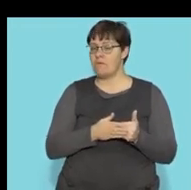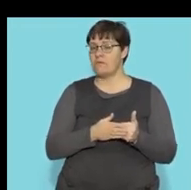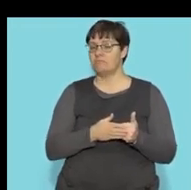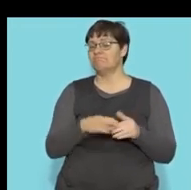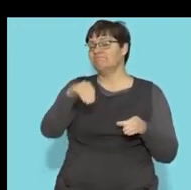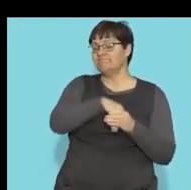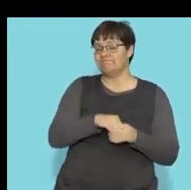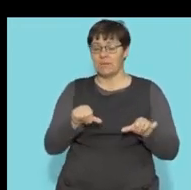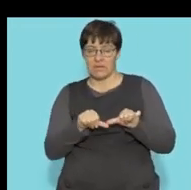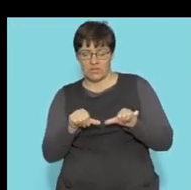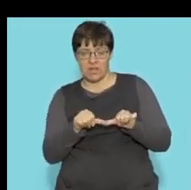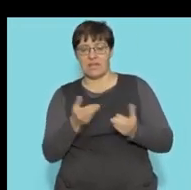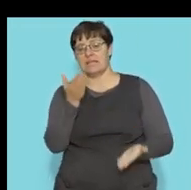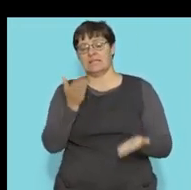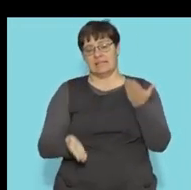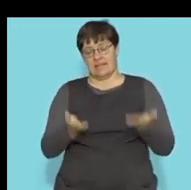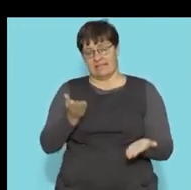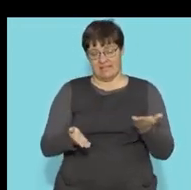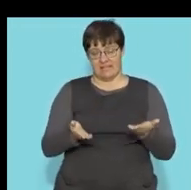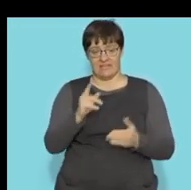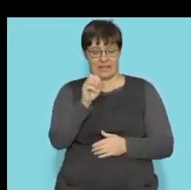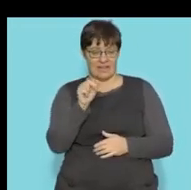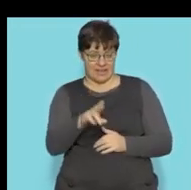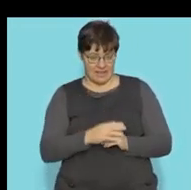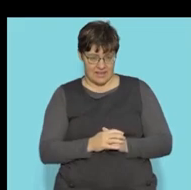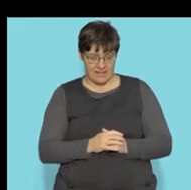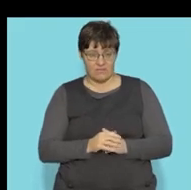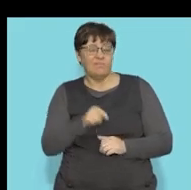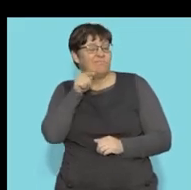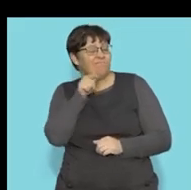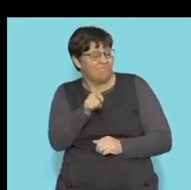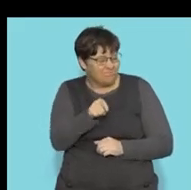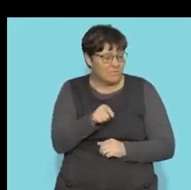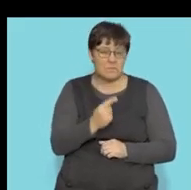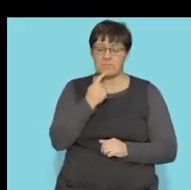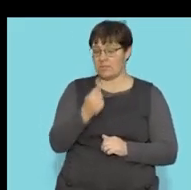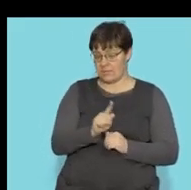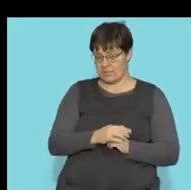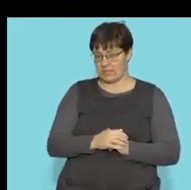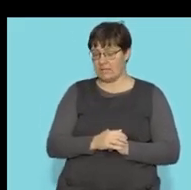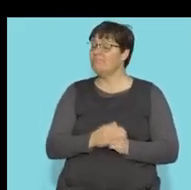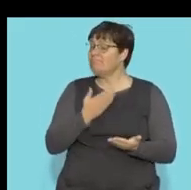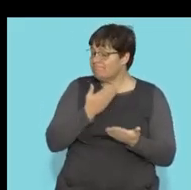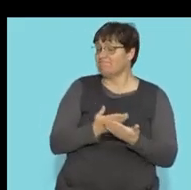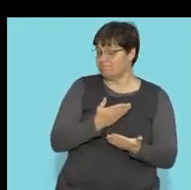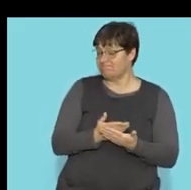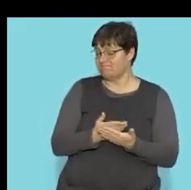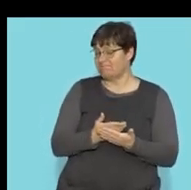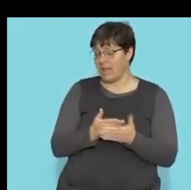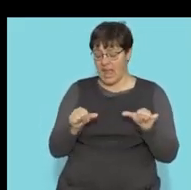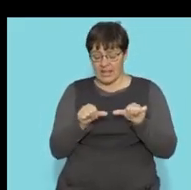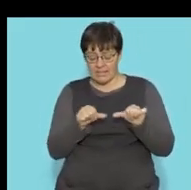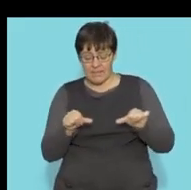in measurement is scale factors. So for scale factors, we can say that it is possible that the